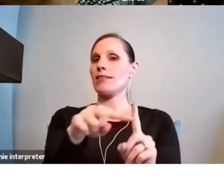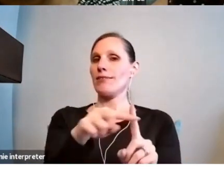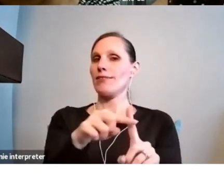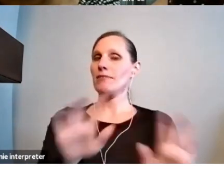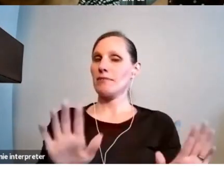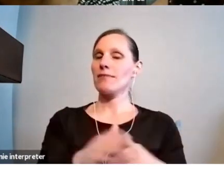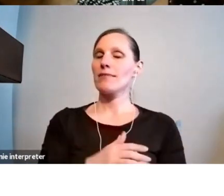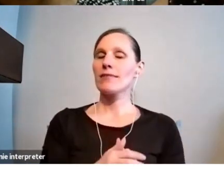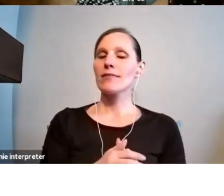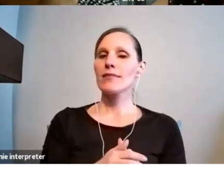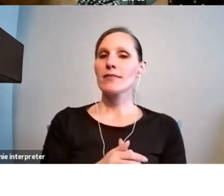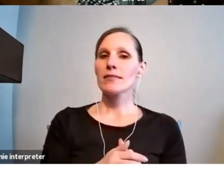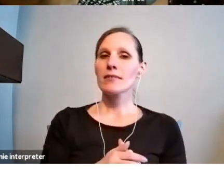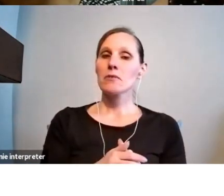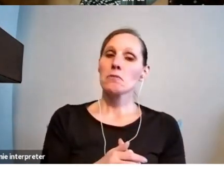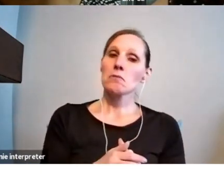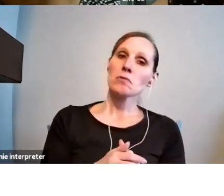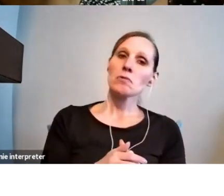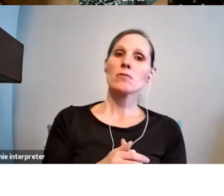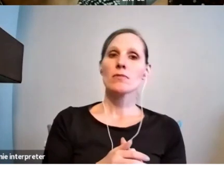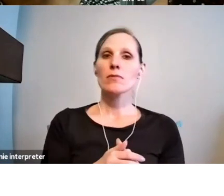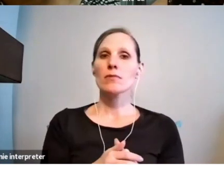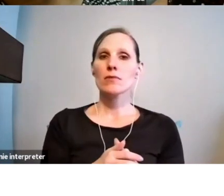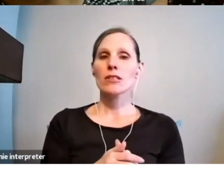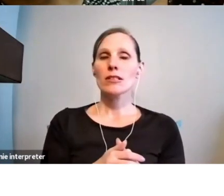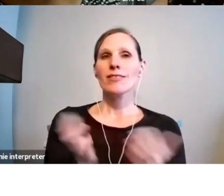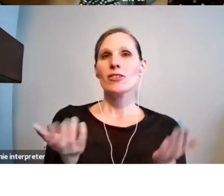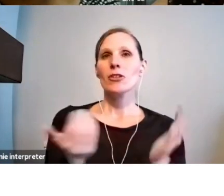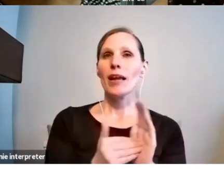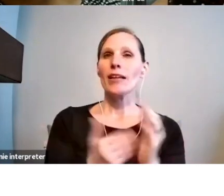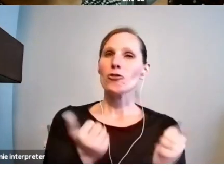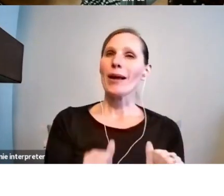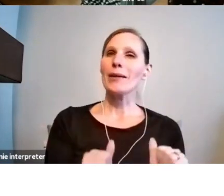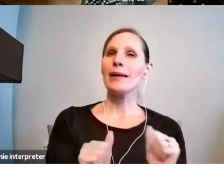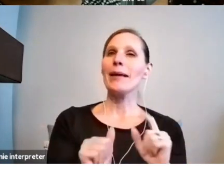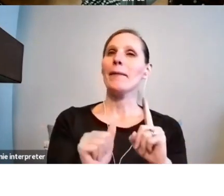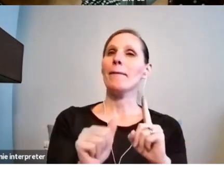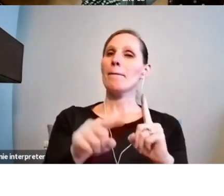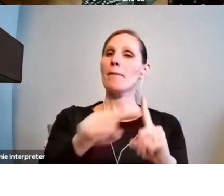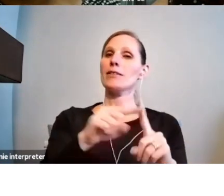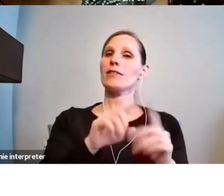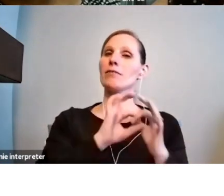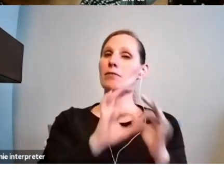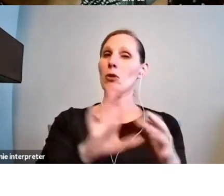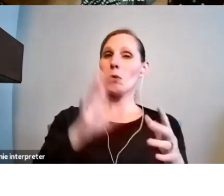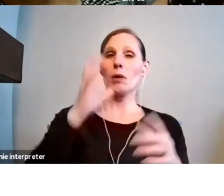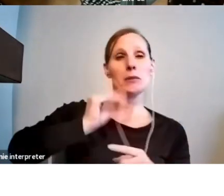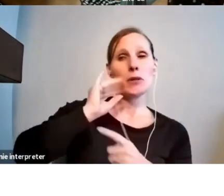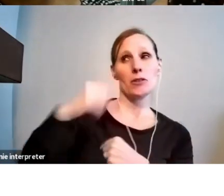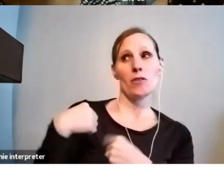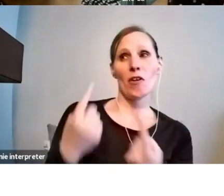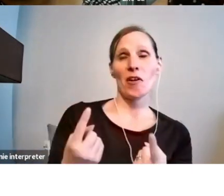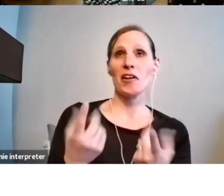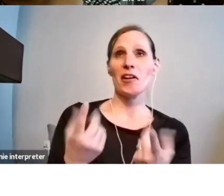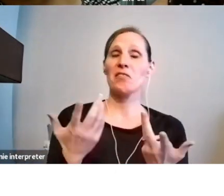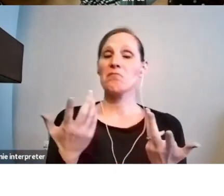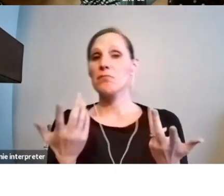yeah, uh, just try to err on the side of, of being positive about your, about your journey. But, you know,